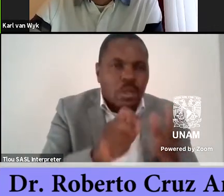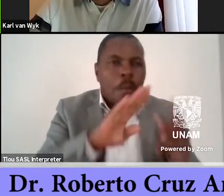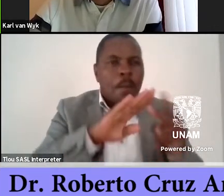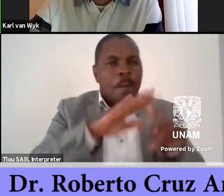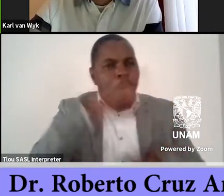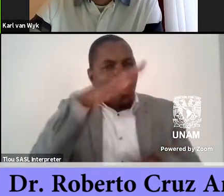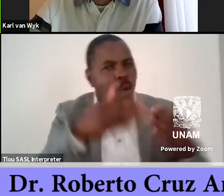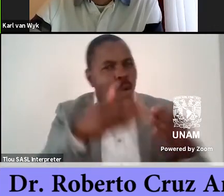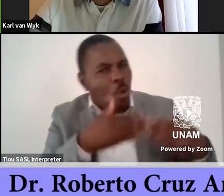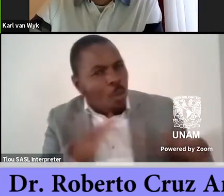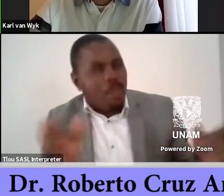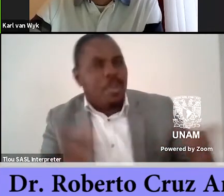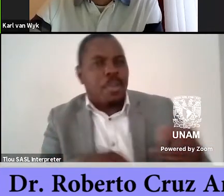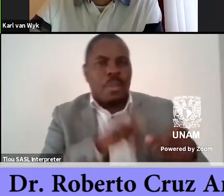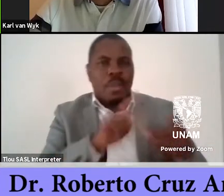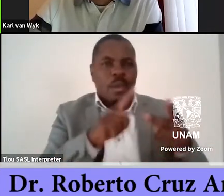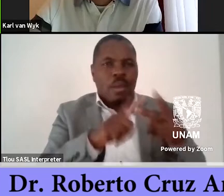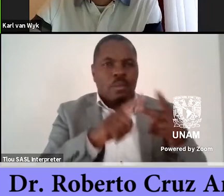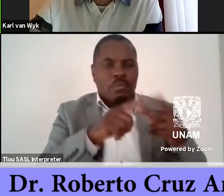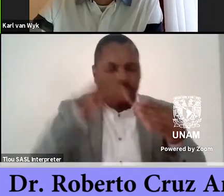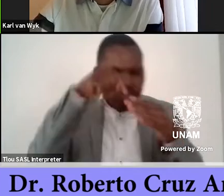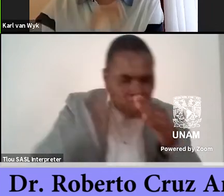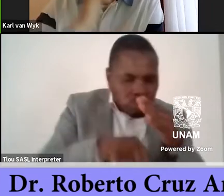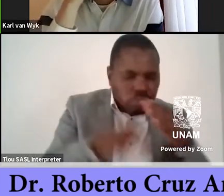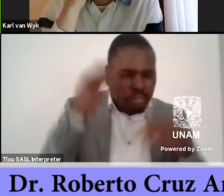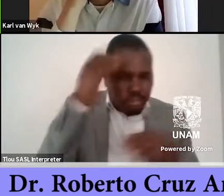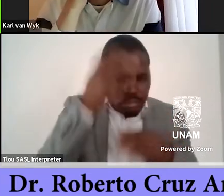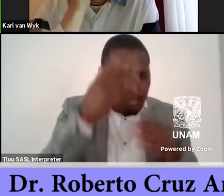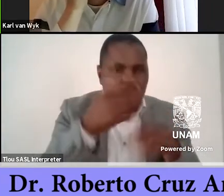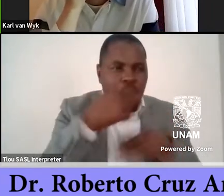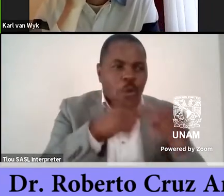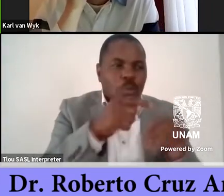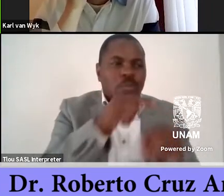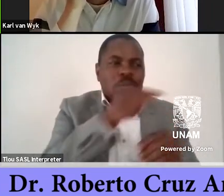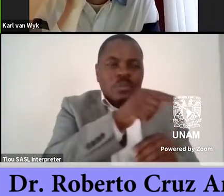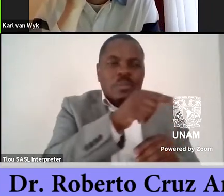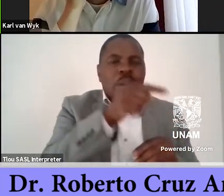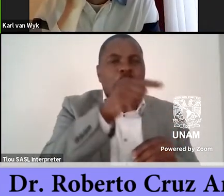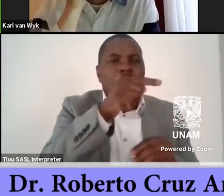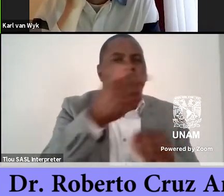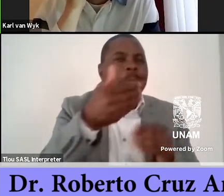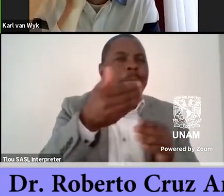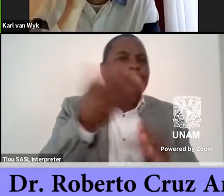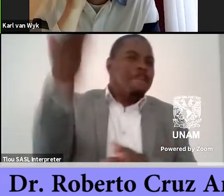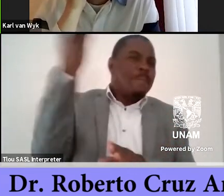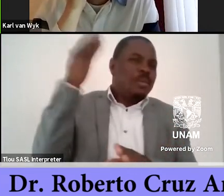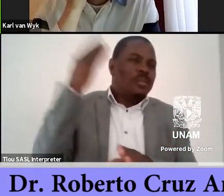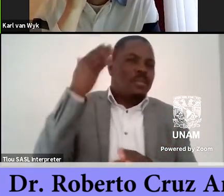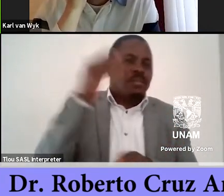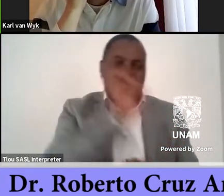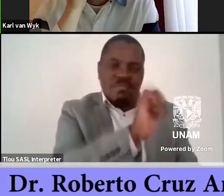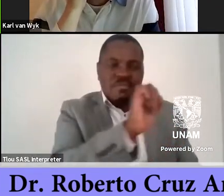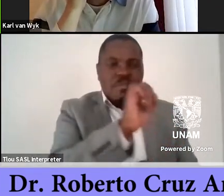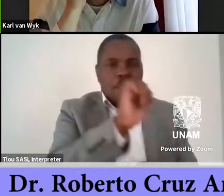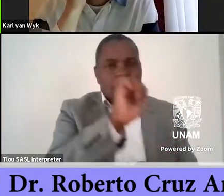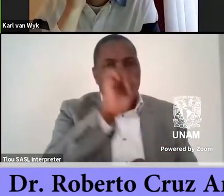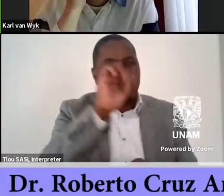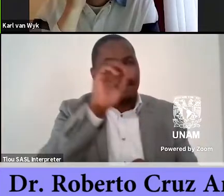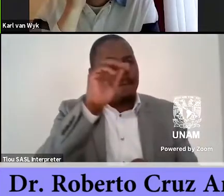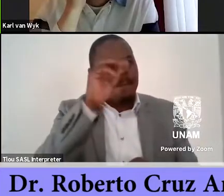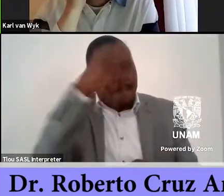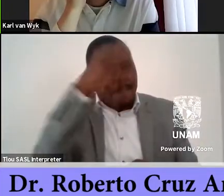critical with the past of Mexican racism, for example, critical